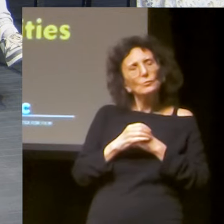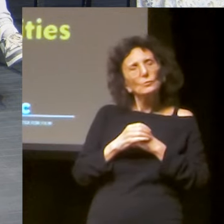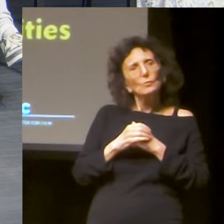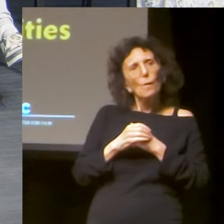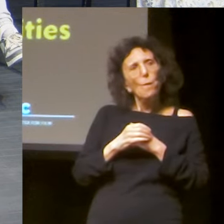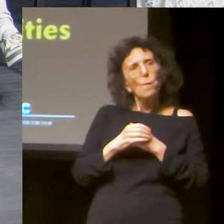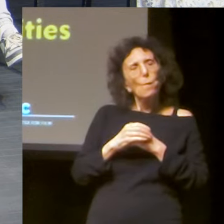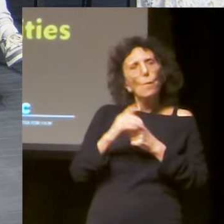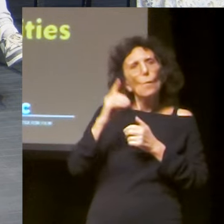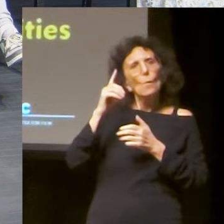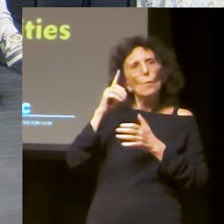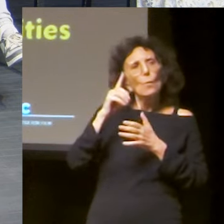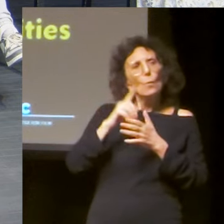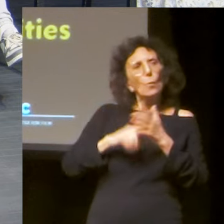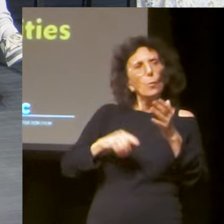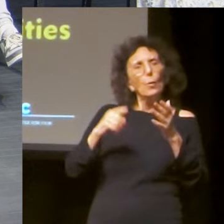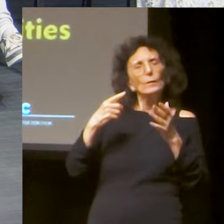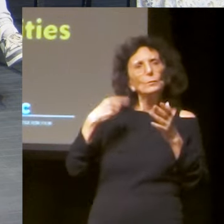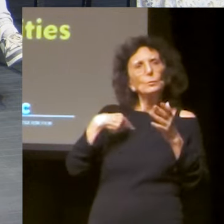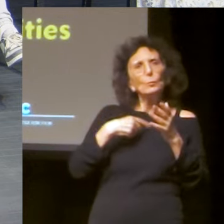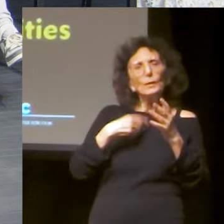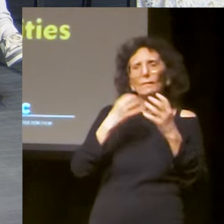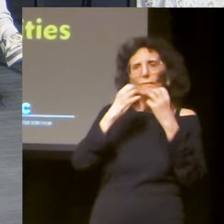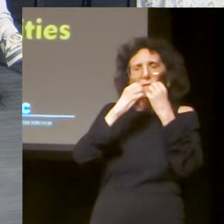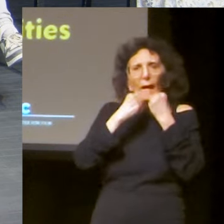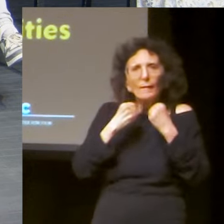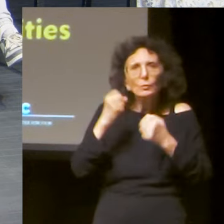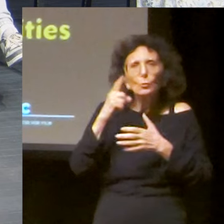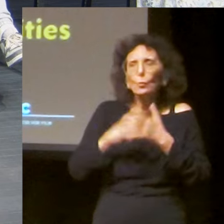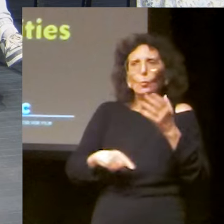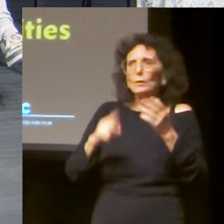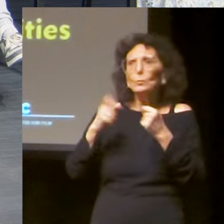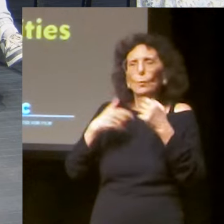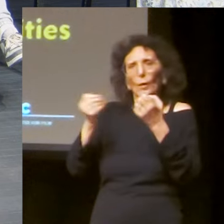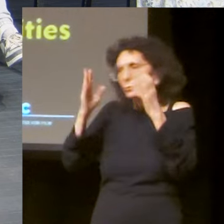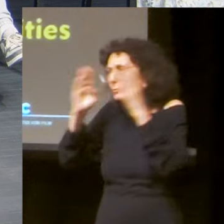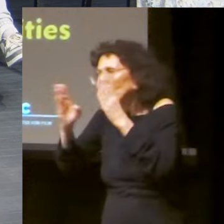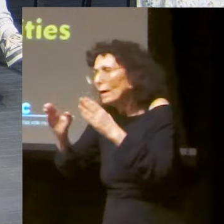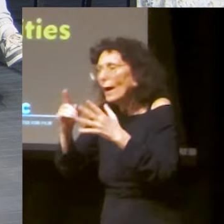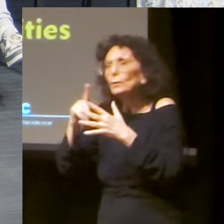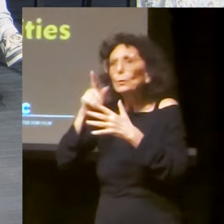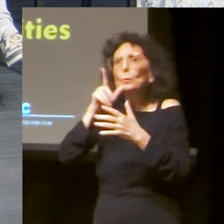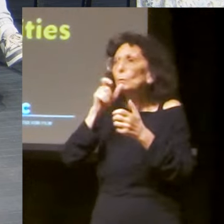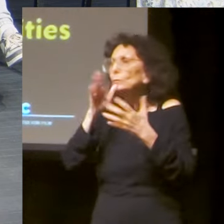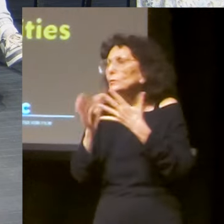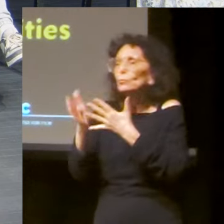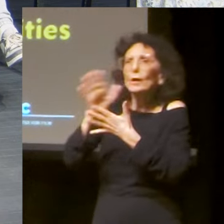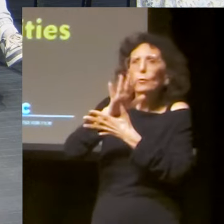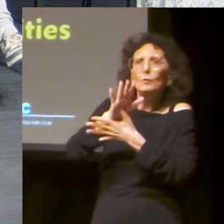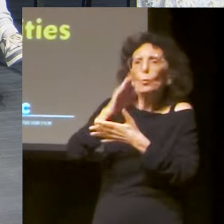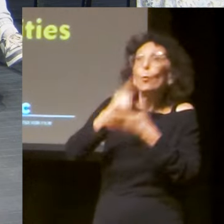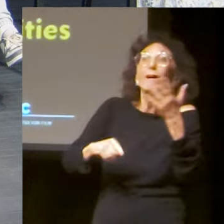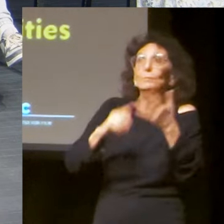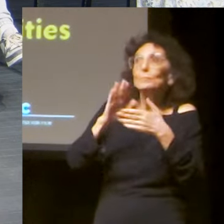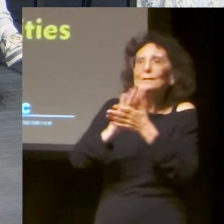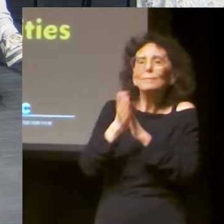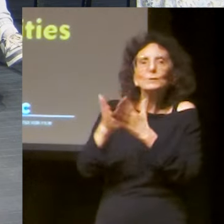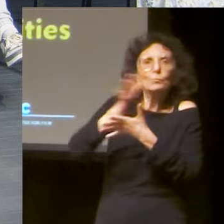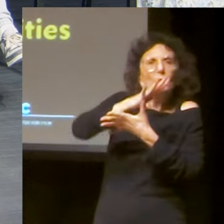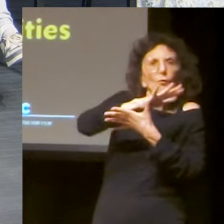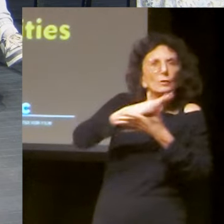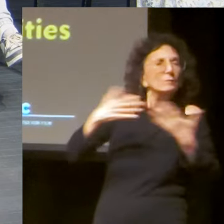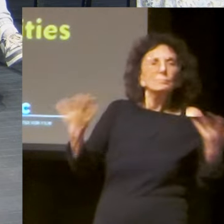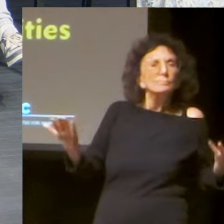in my view to how is a culture, like where we place value and where we place our